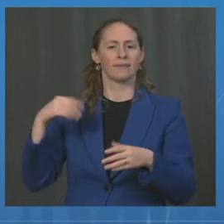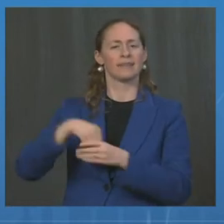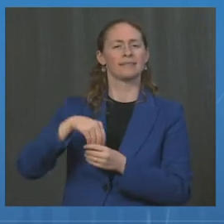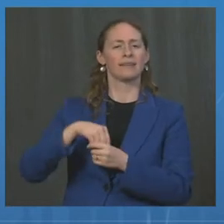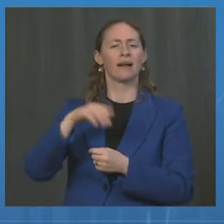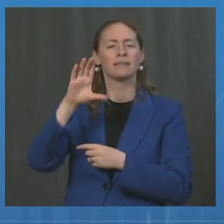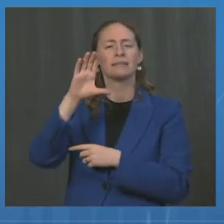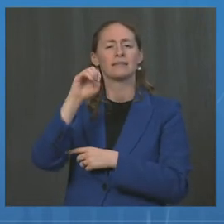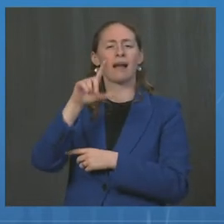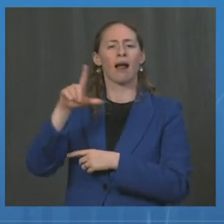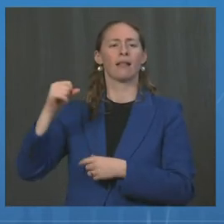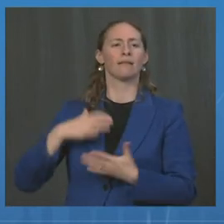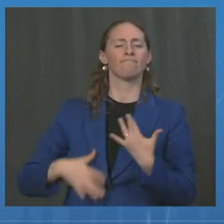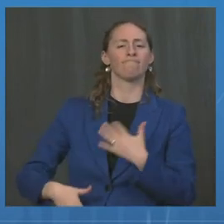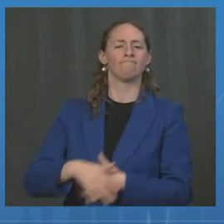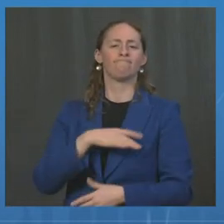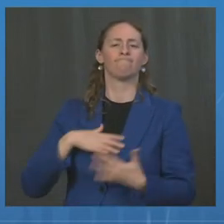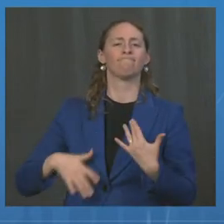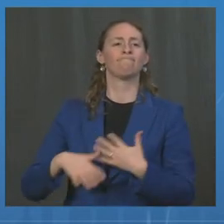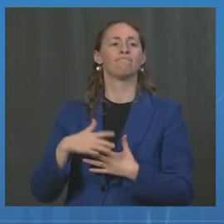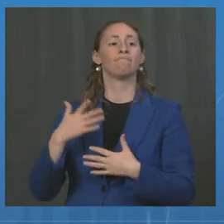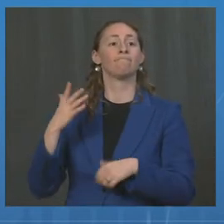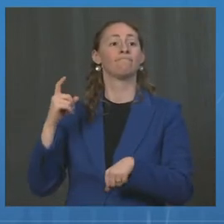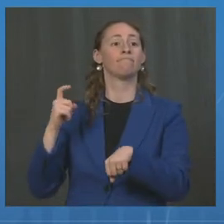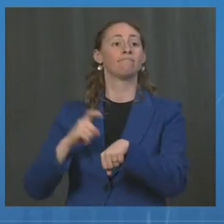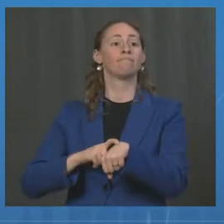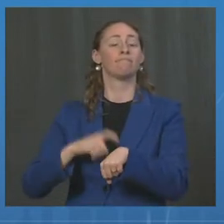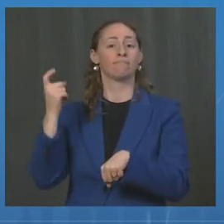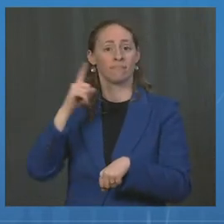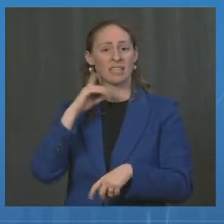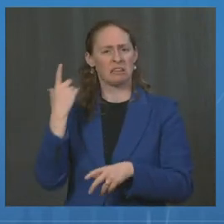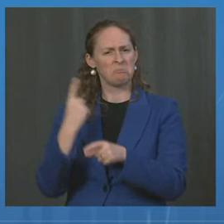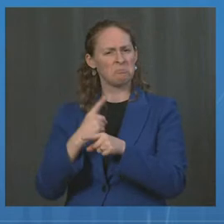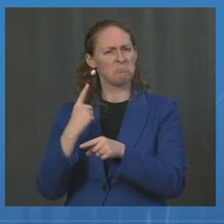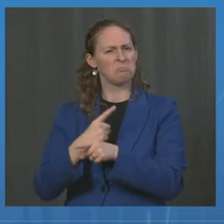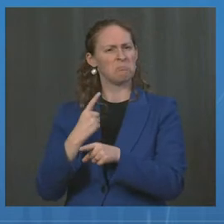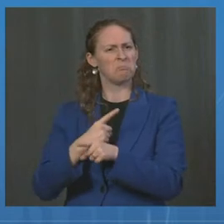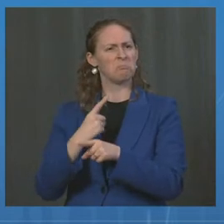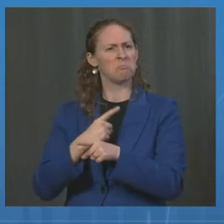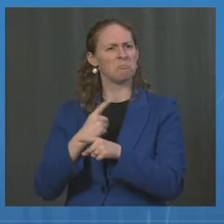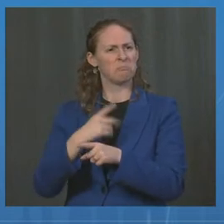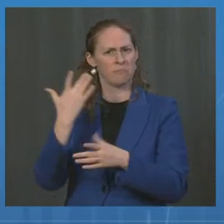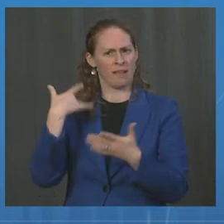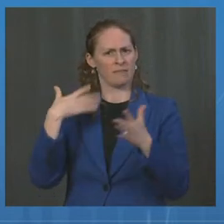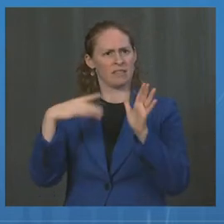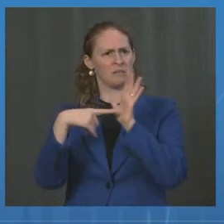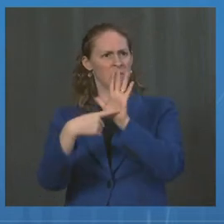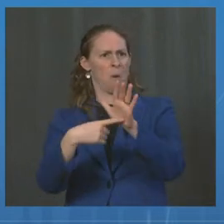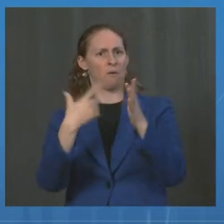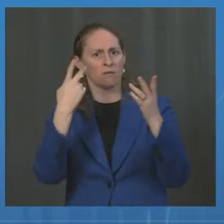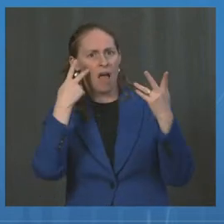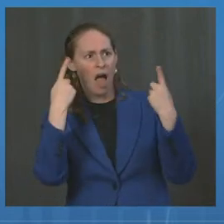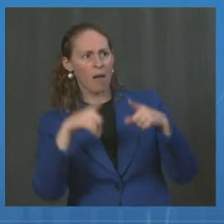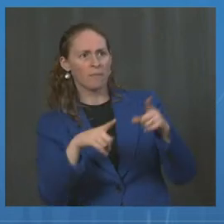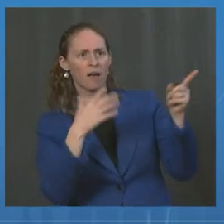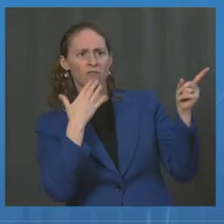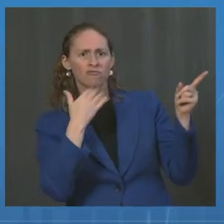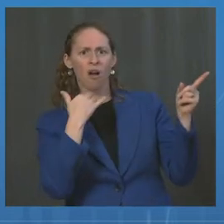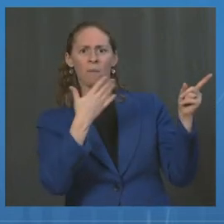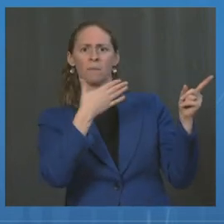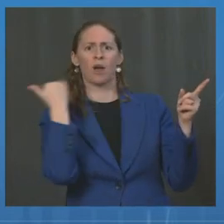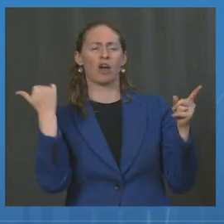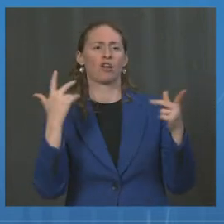entirely understandable why the results that I just reported from the Israeli boosters are so